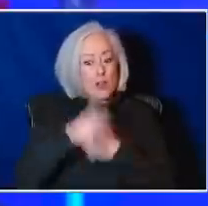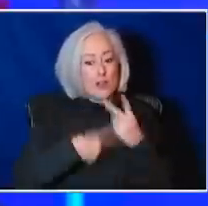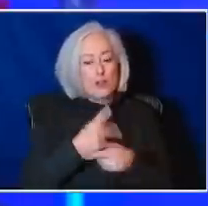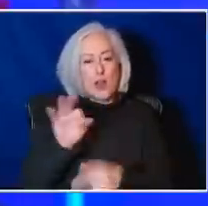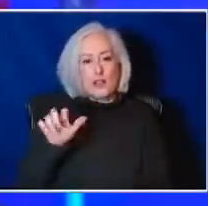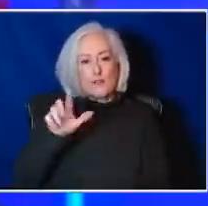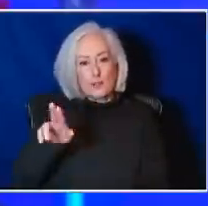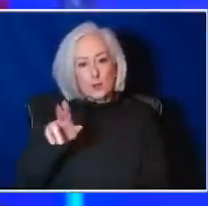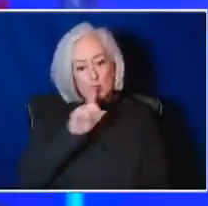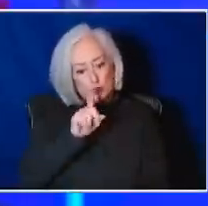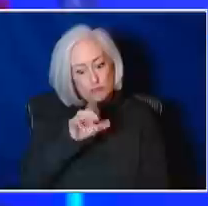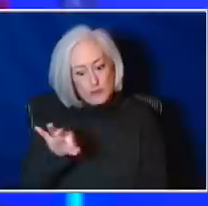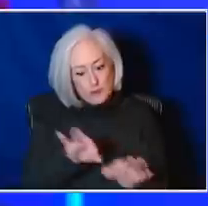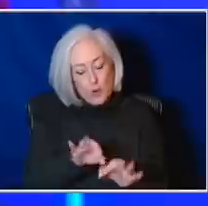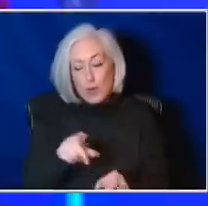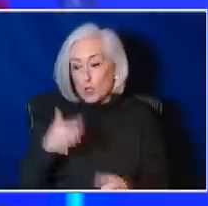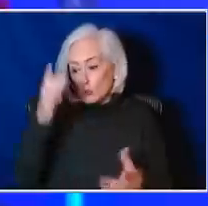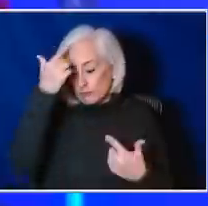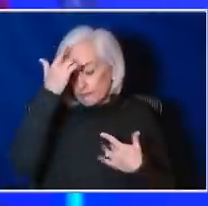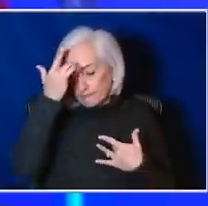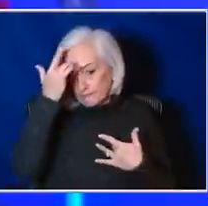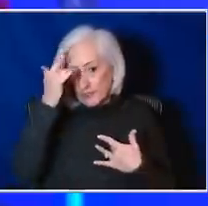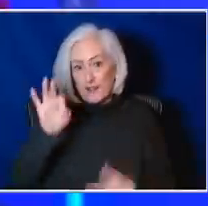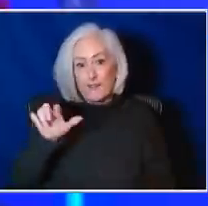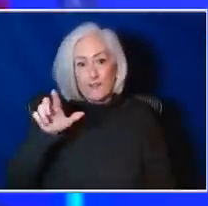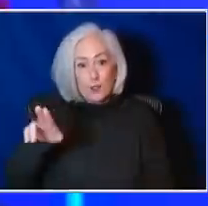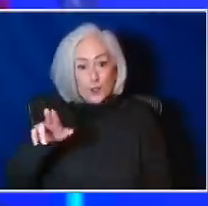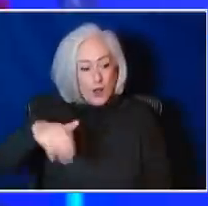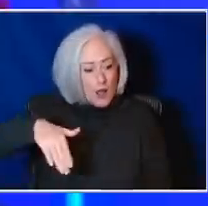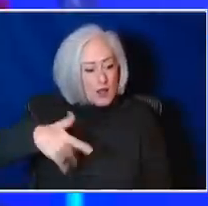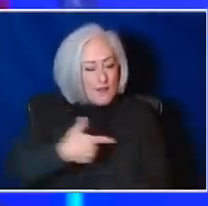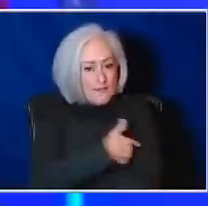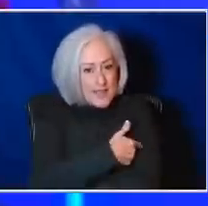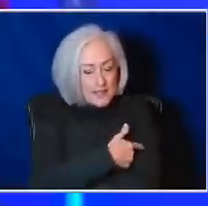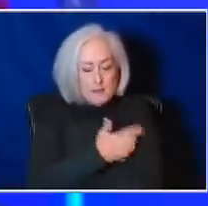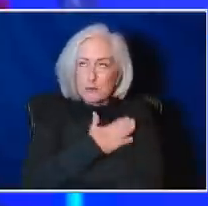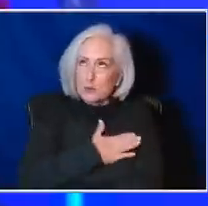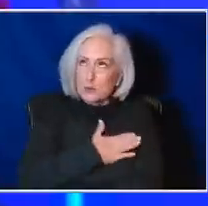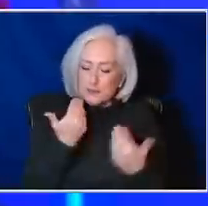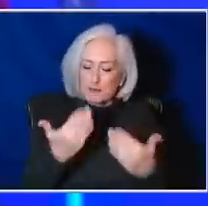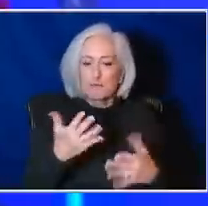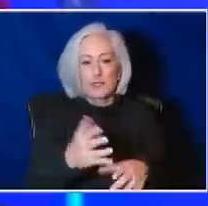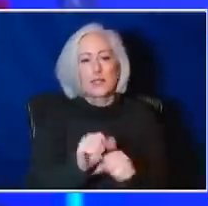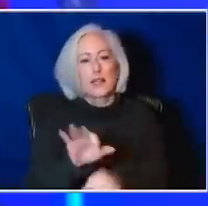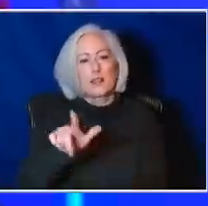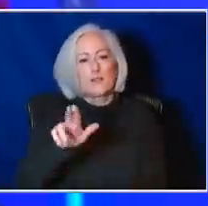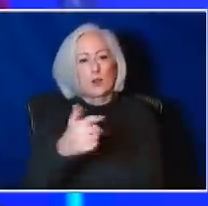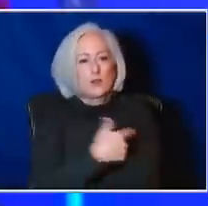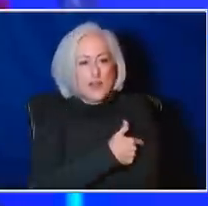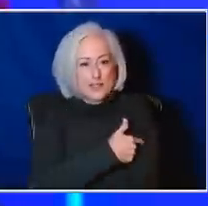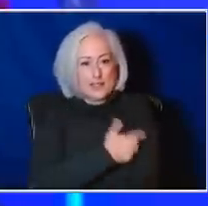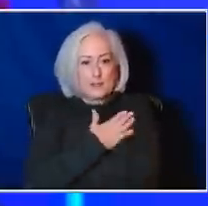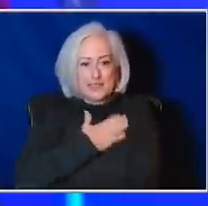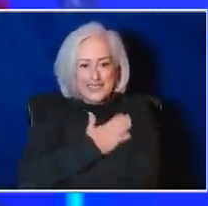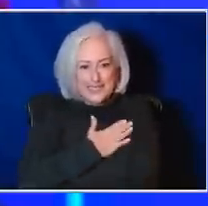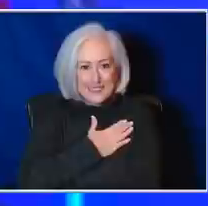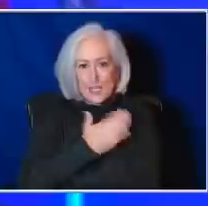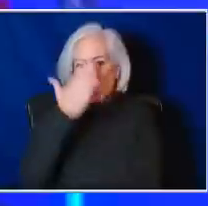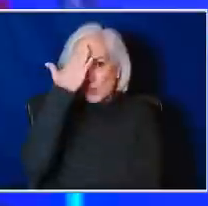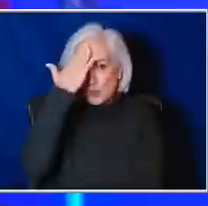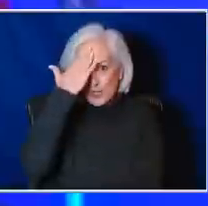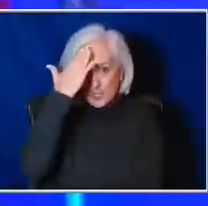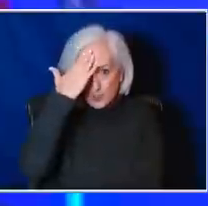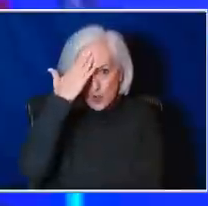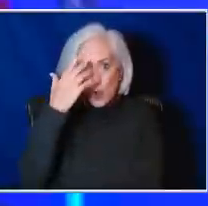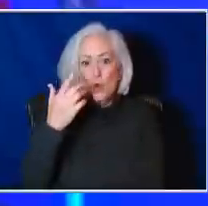important. If you've already had influenza this year, you haven't been vaccinated, please go get vaccinated for influenza. We know and from have